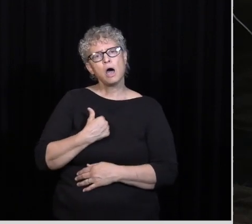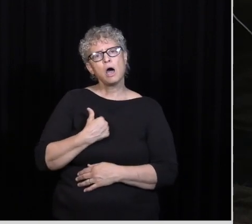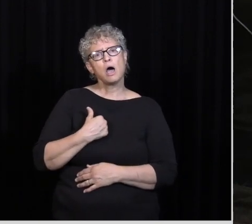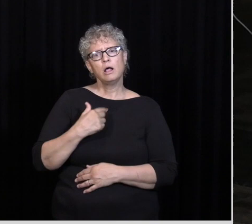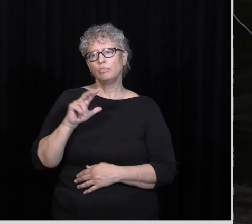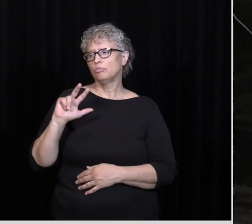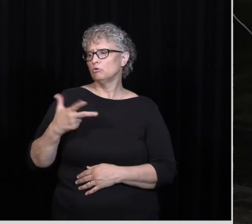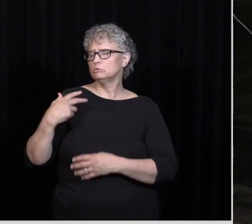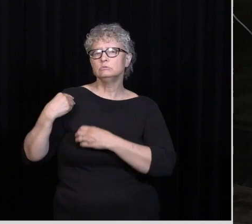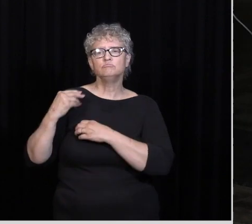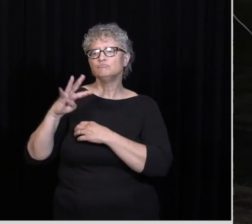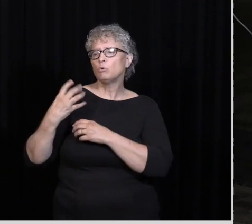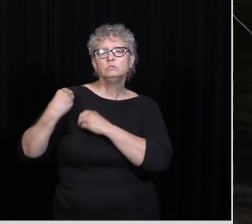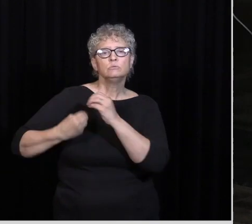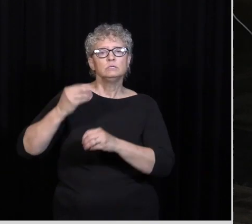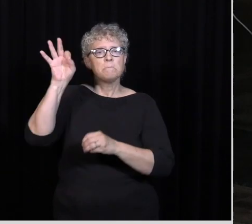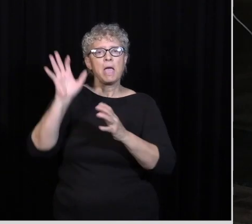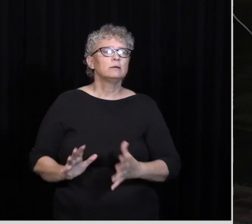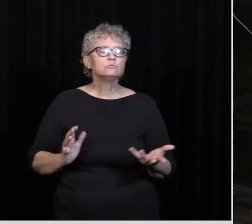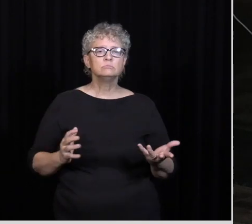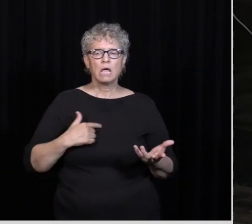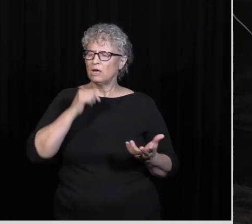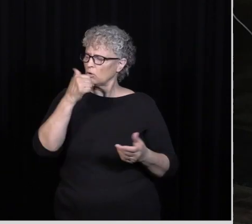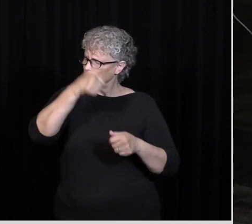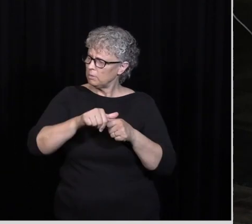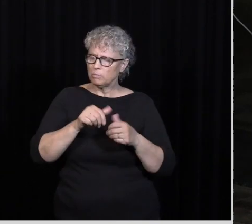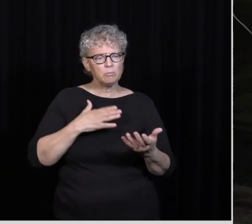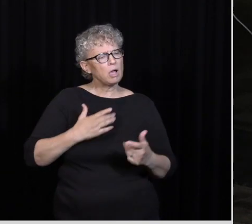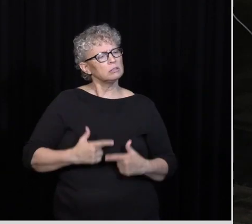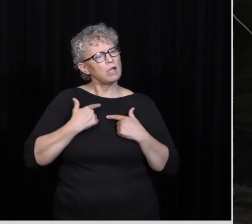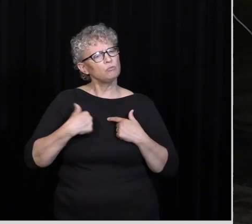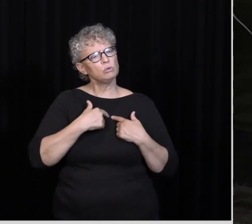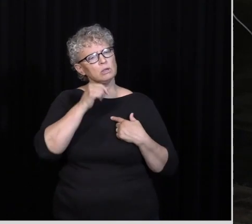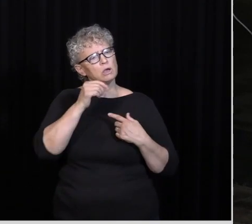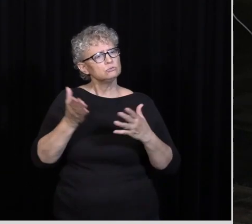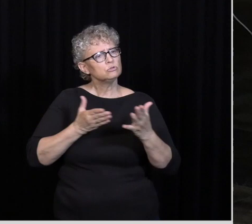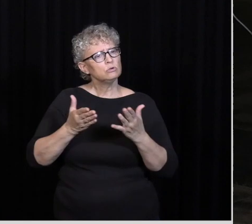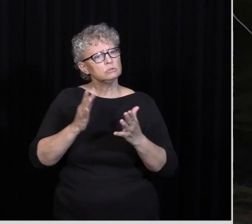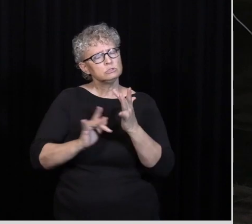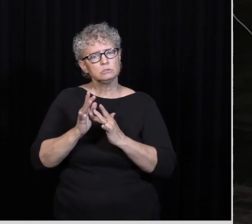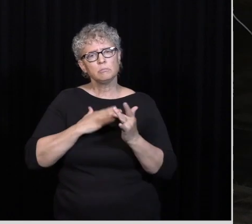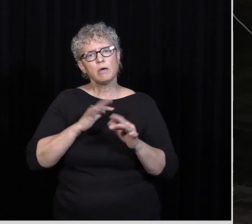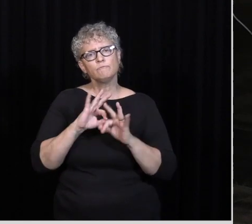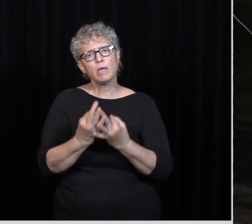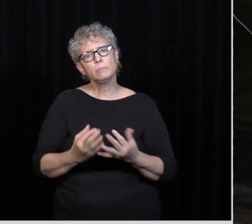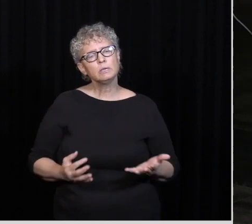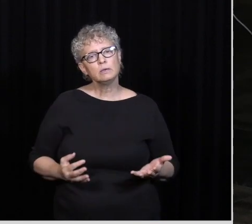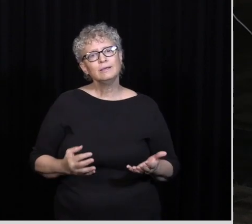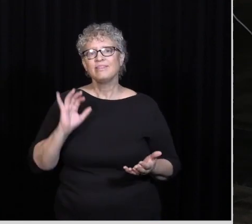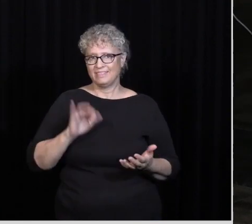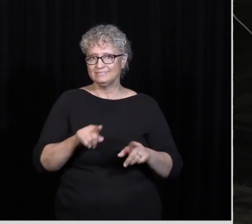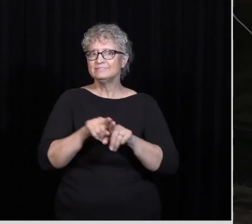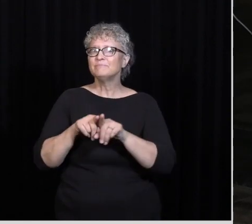a third Or fourth generation Pastor And my You know I don't remember A time in my life When we didn't serve Jesus in my family This is Paul